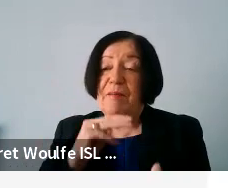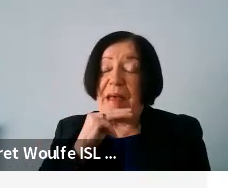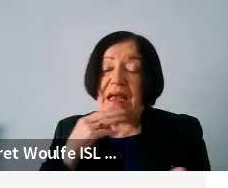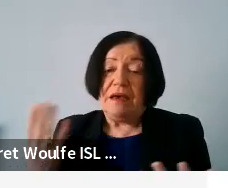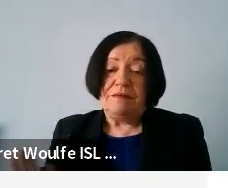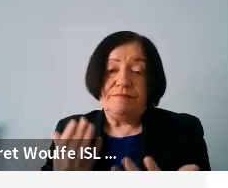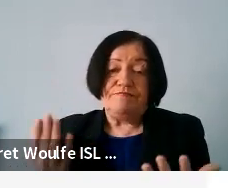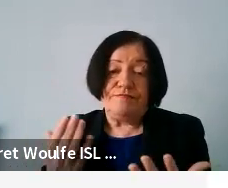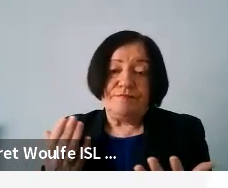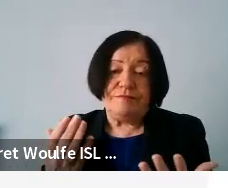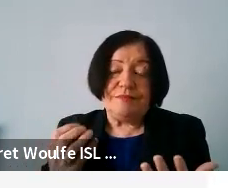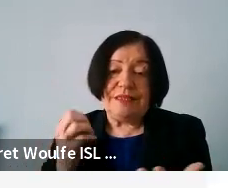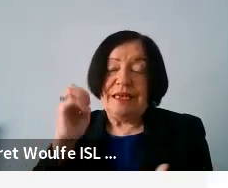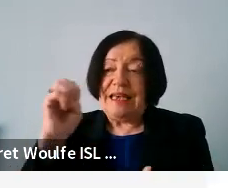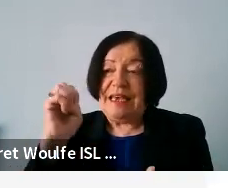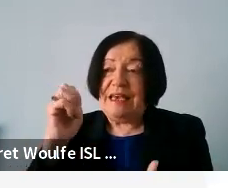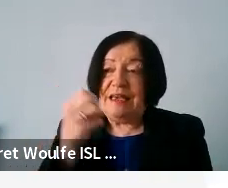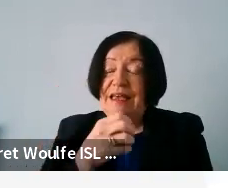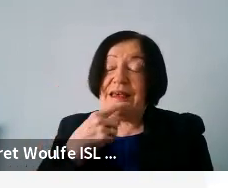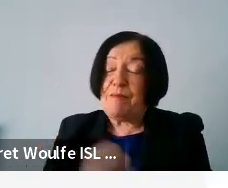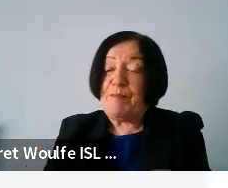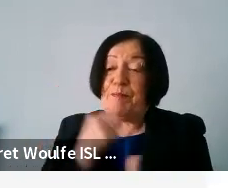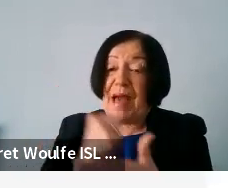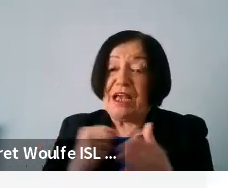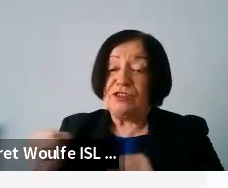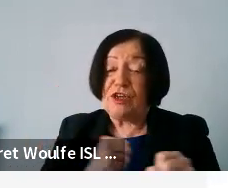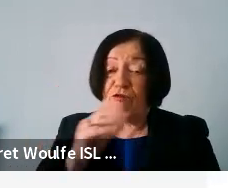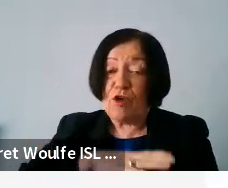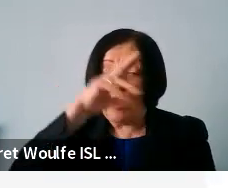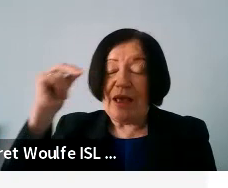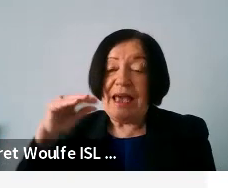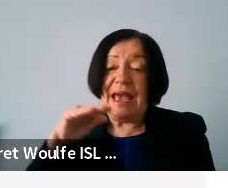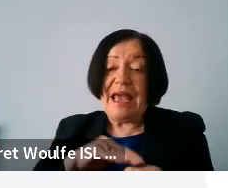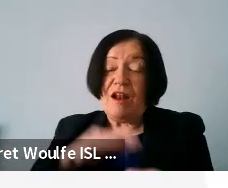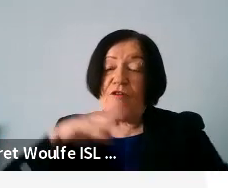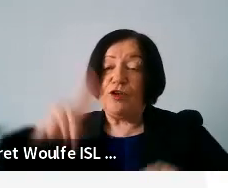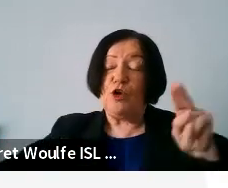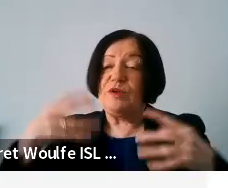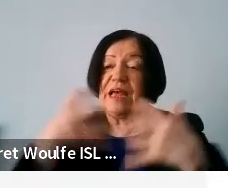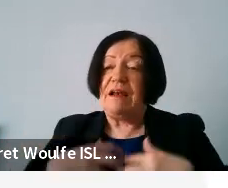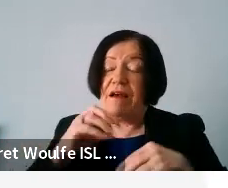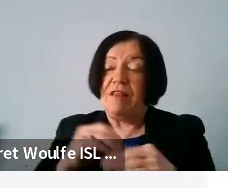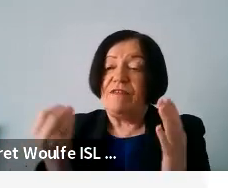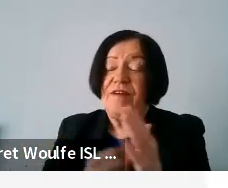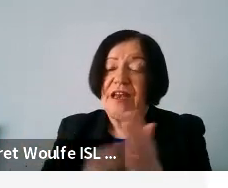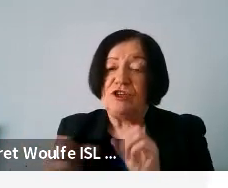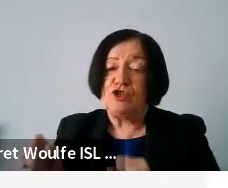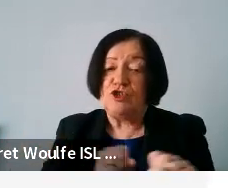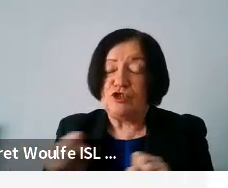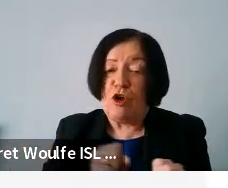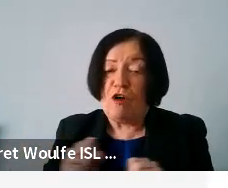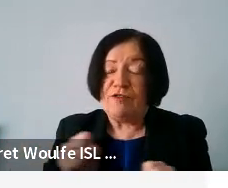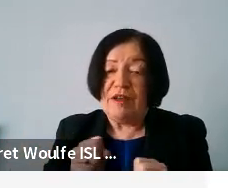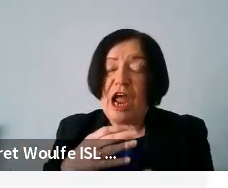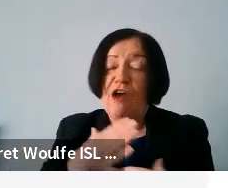you know, e-banking services, for example, the impact of new technologies on the financial services are